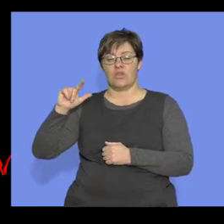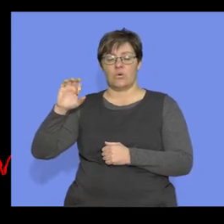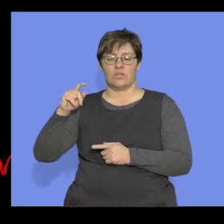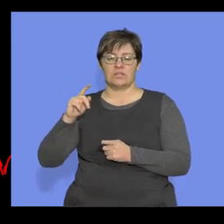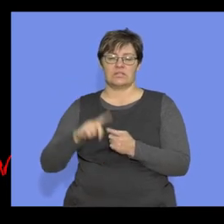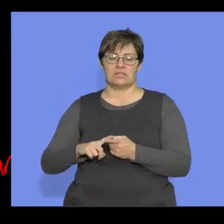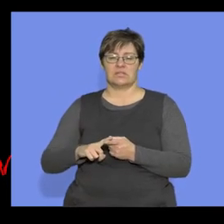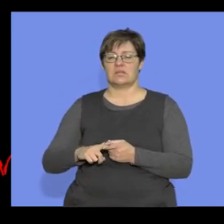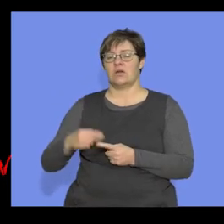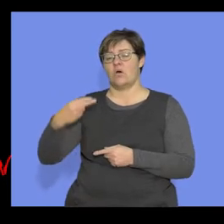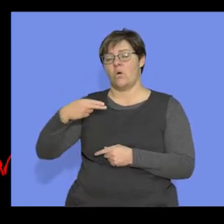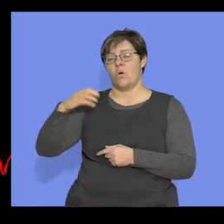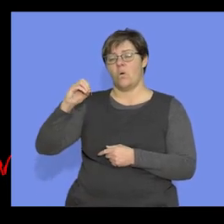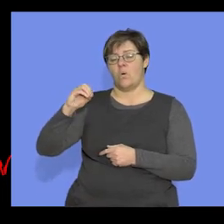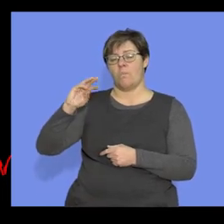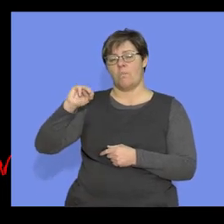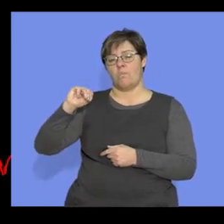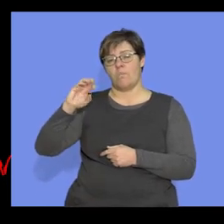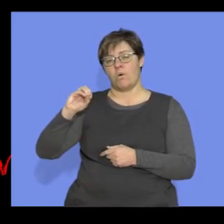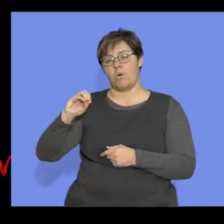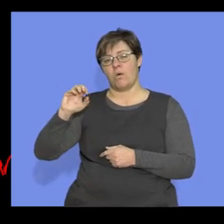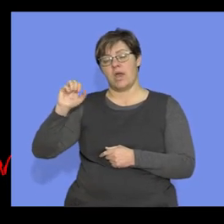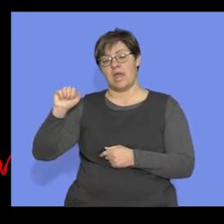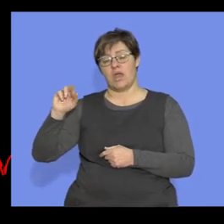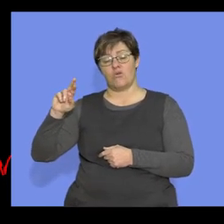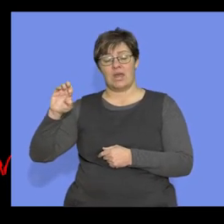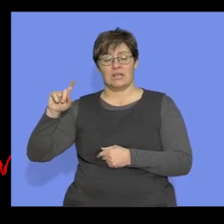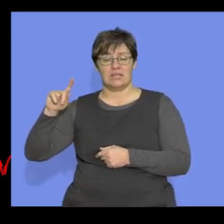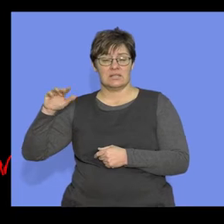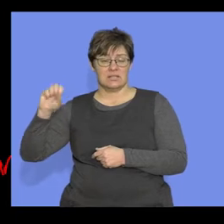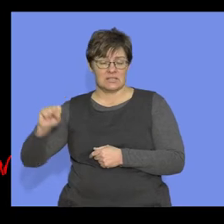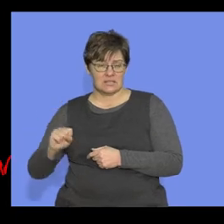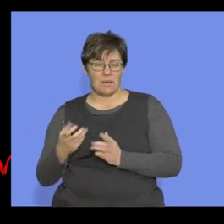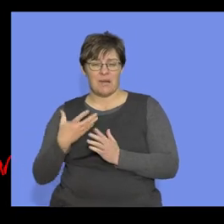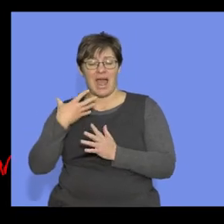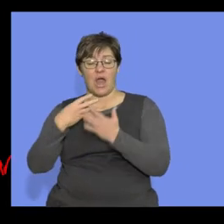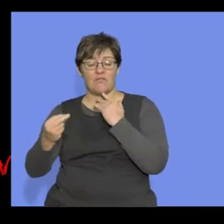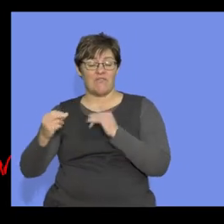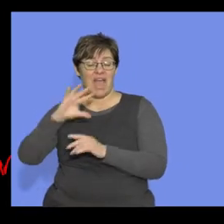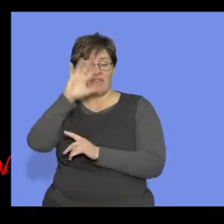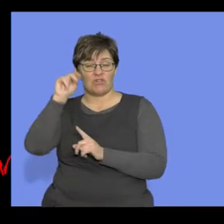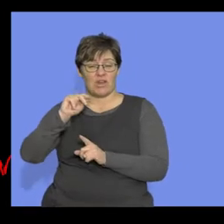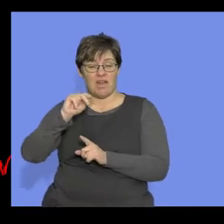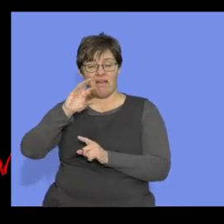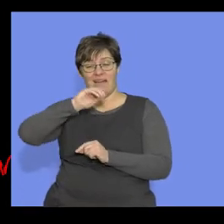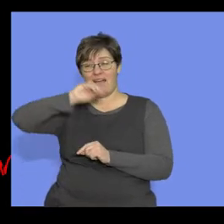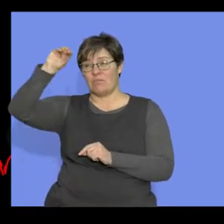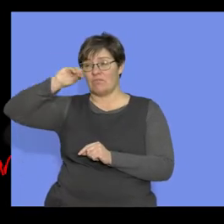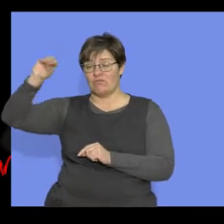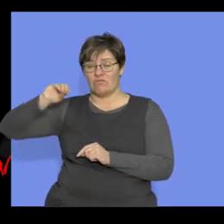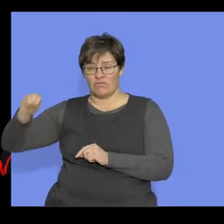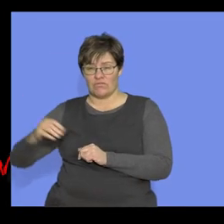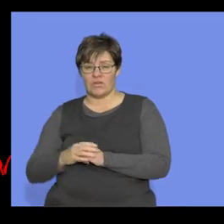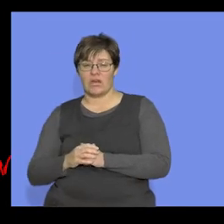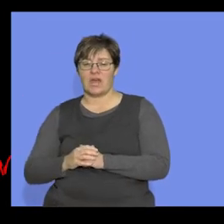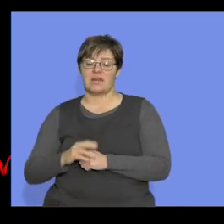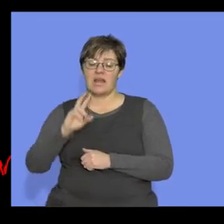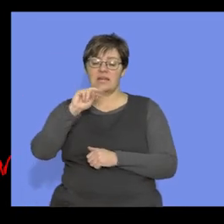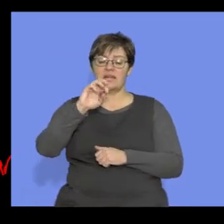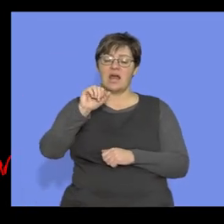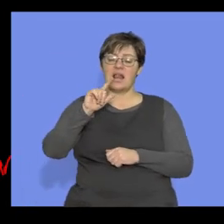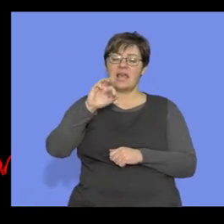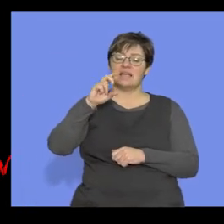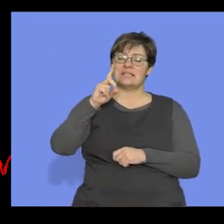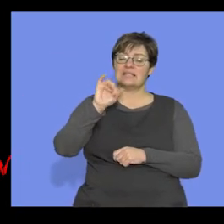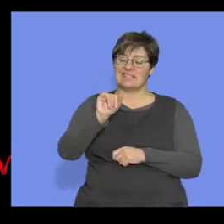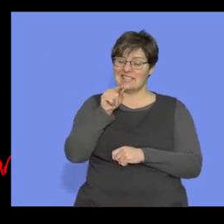Homo erectus. Those are going to come about when we look at the out-of-Africa hypothesis. And the Homo naledi, again,